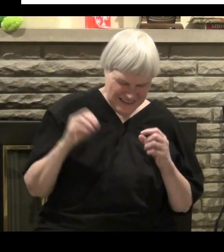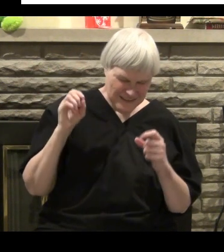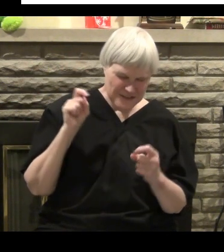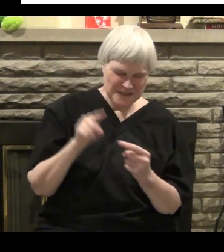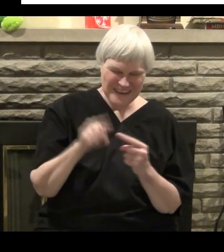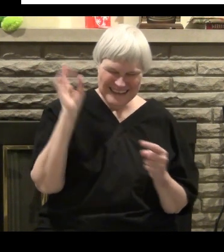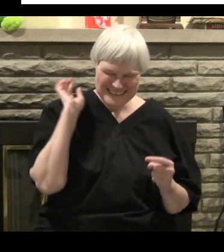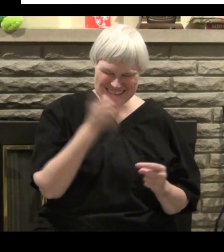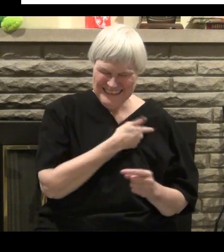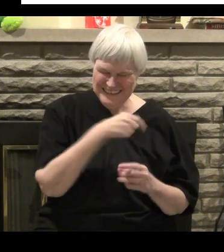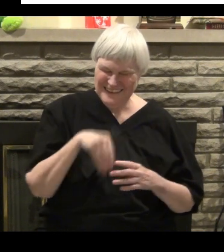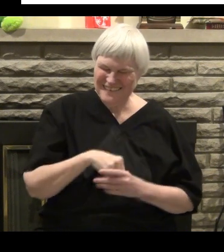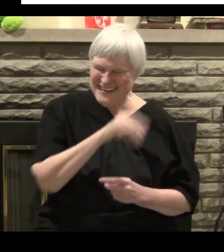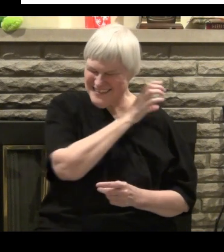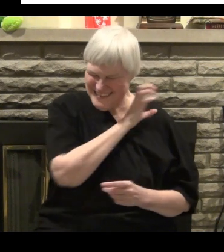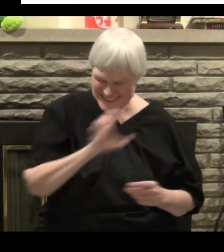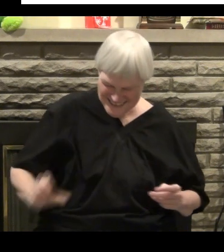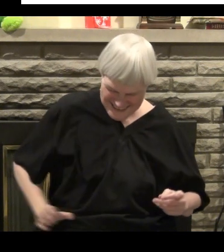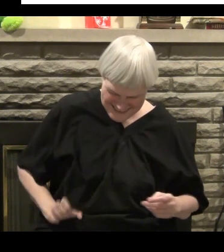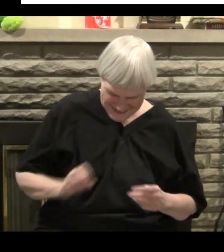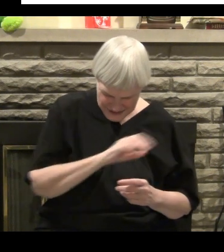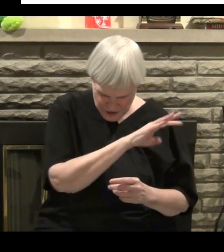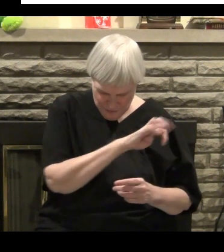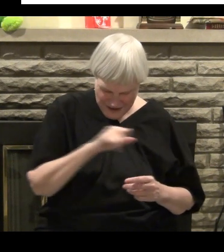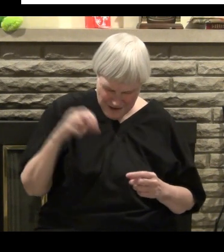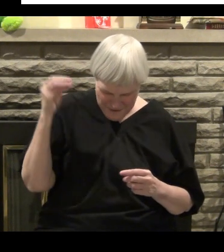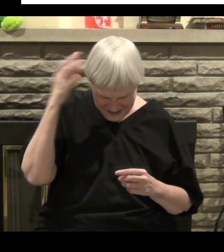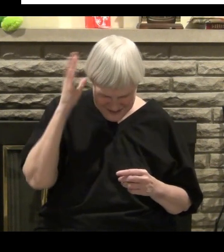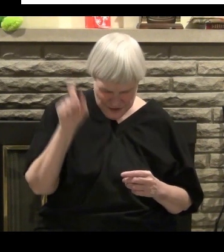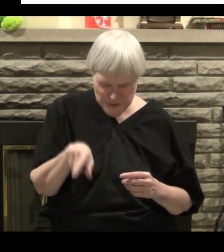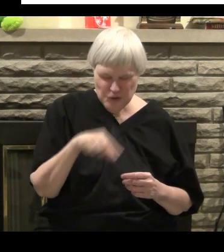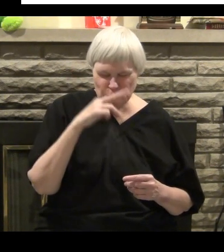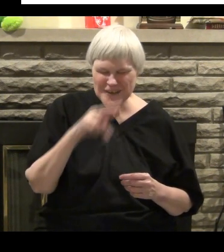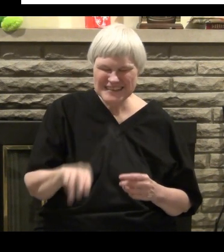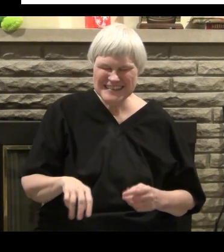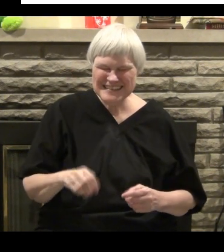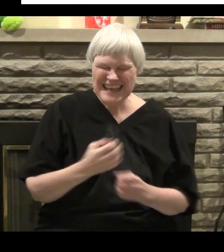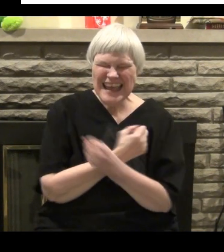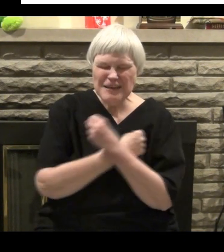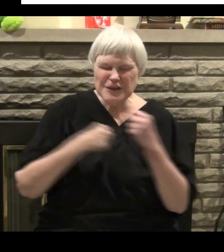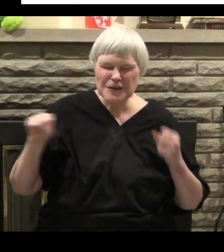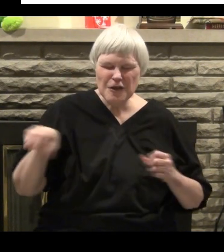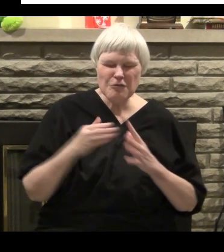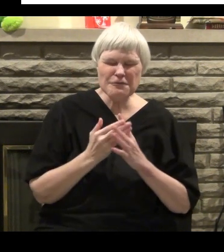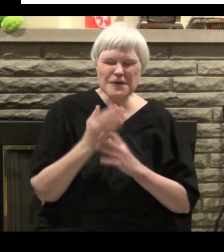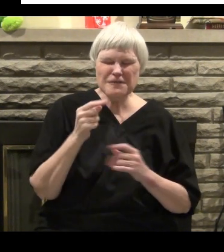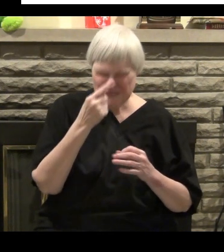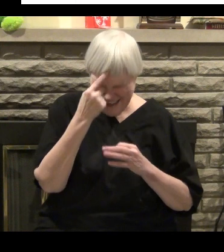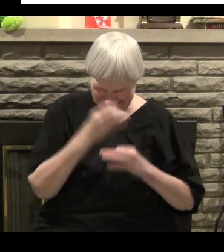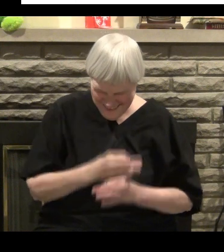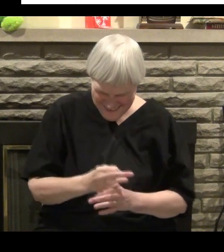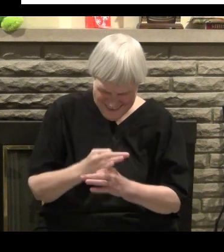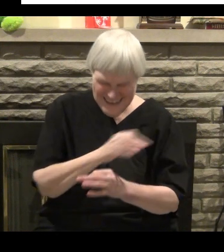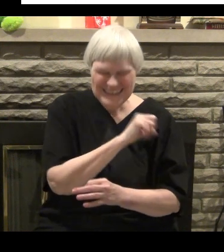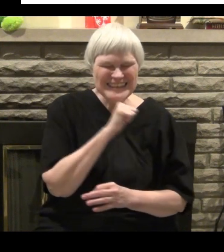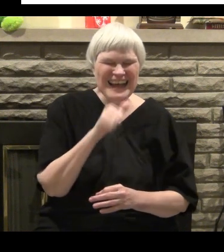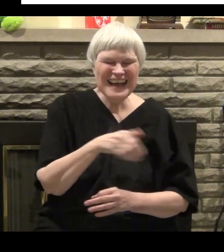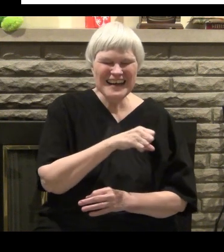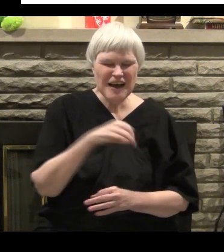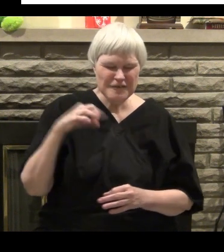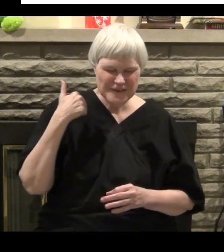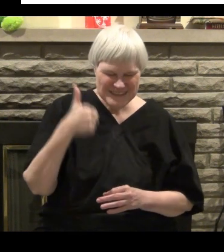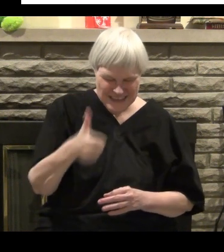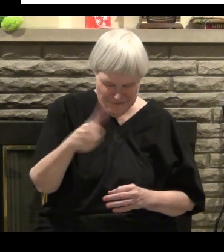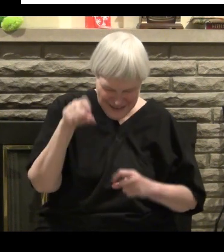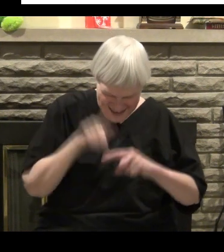come the abundant riches of his grace in his bounty towards us in Christ Jesus. For by grace you are saved